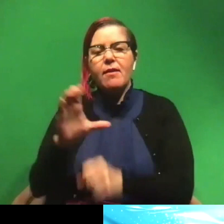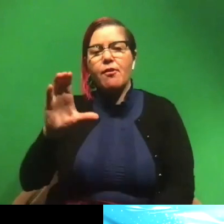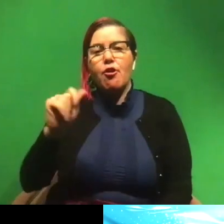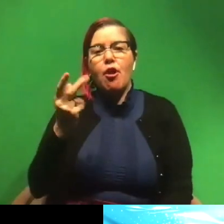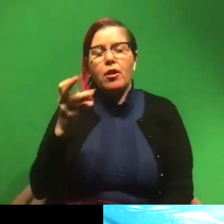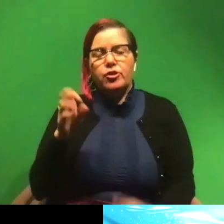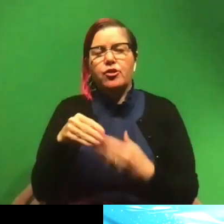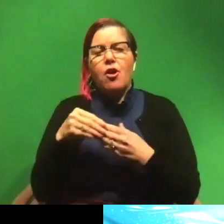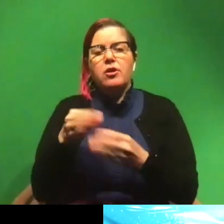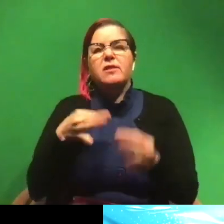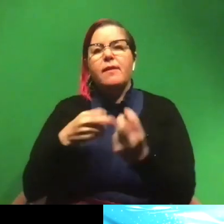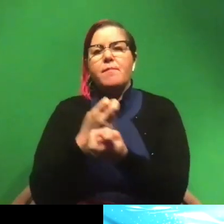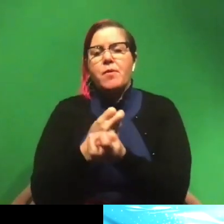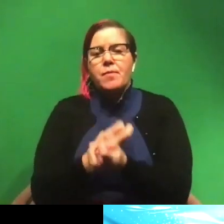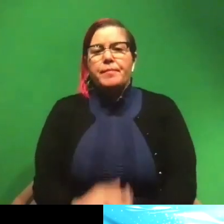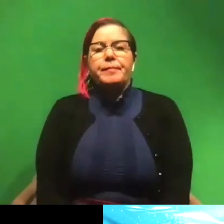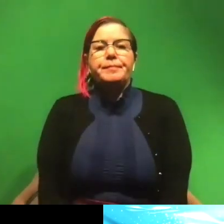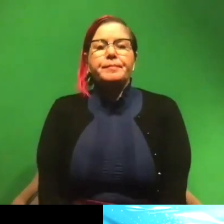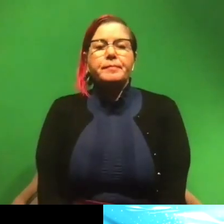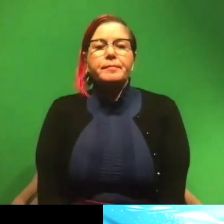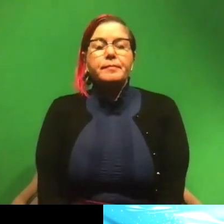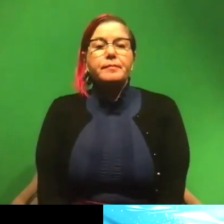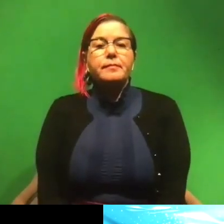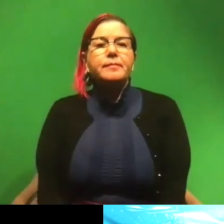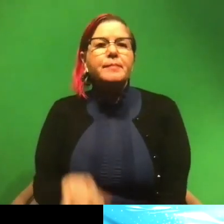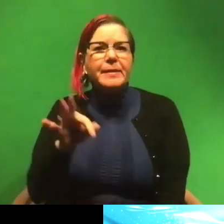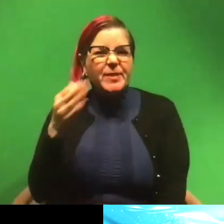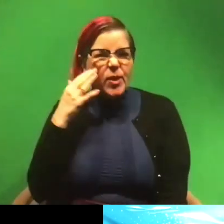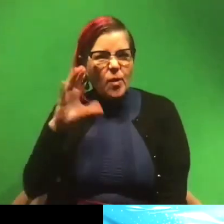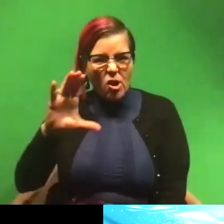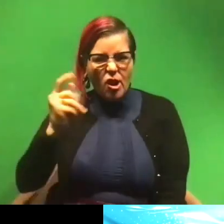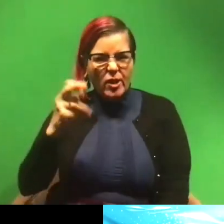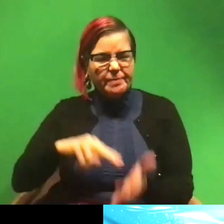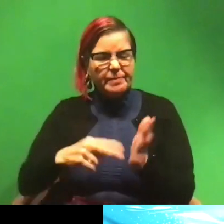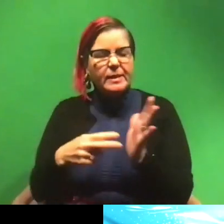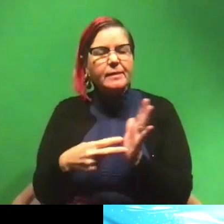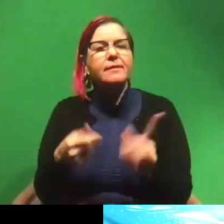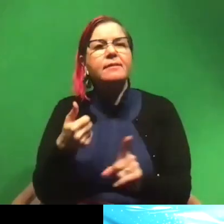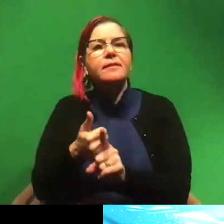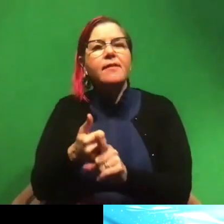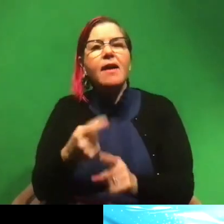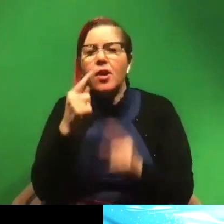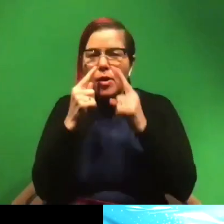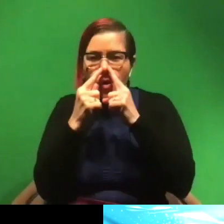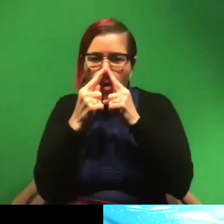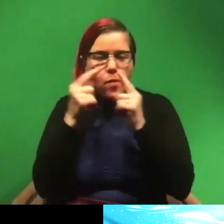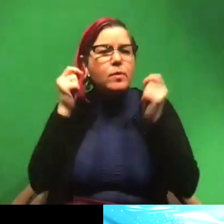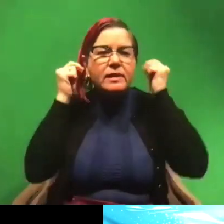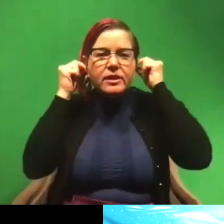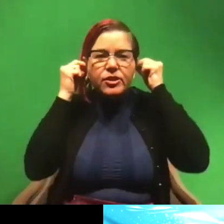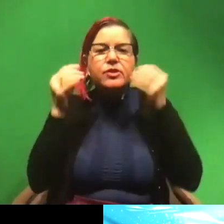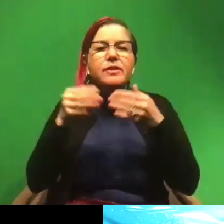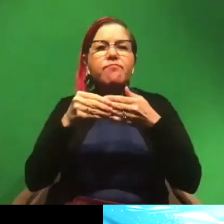instead of bone. So in case you don't know, cartilage is the stuff that we have in our nose and our ears.